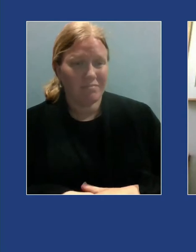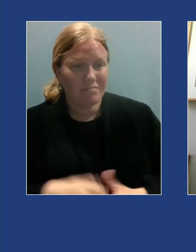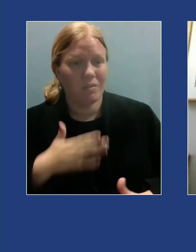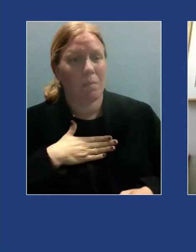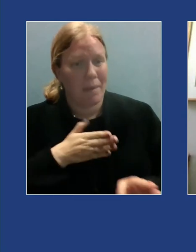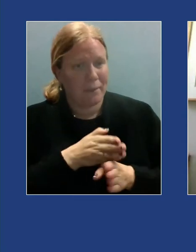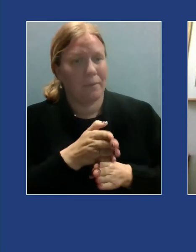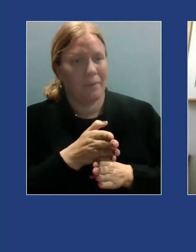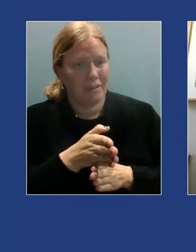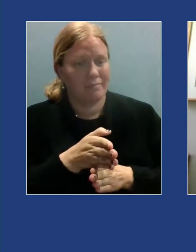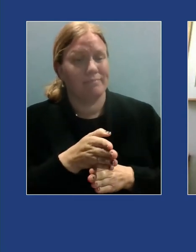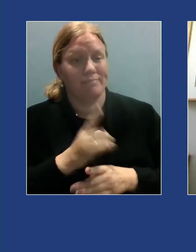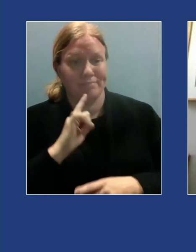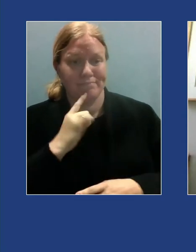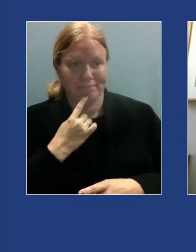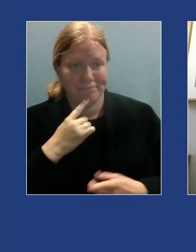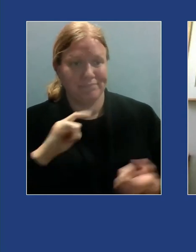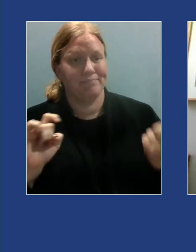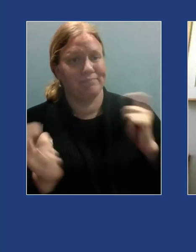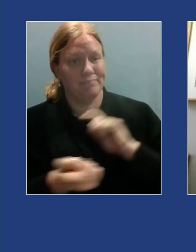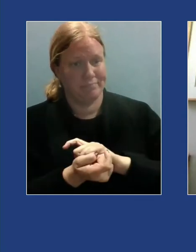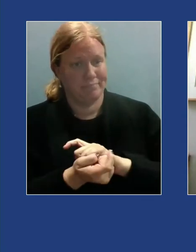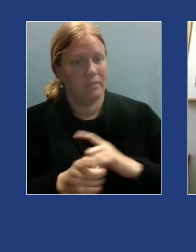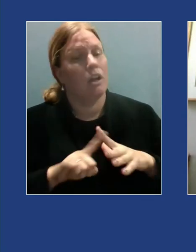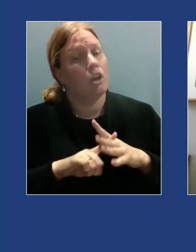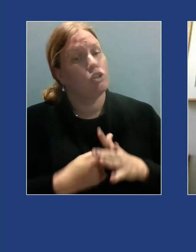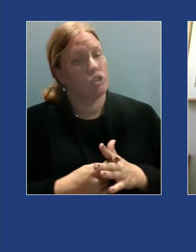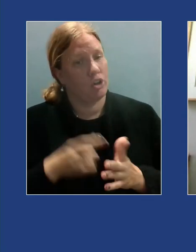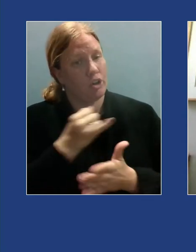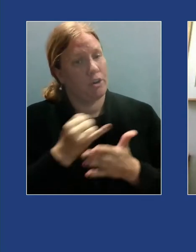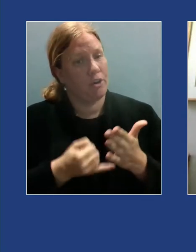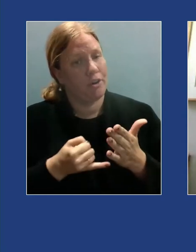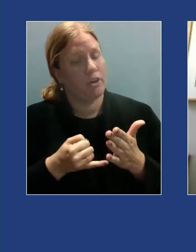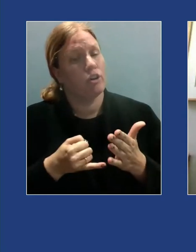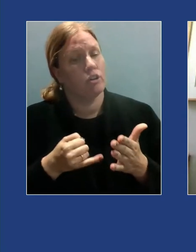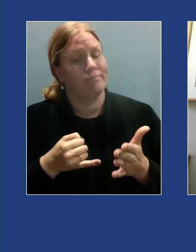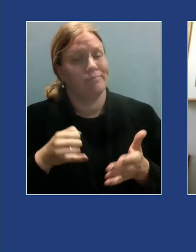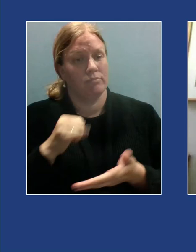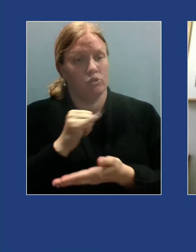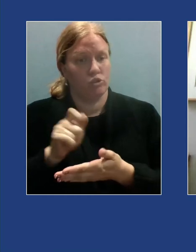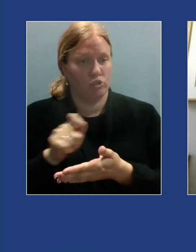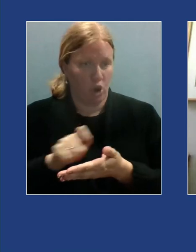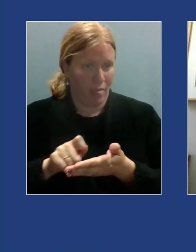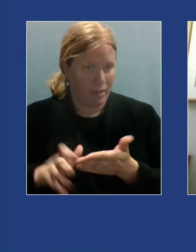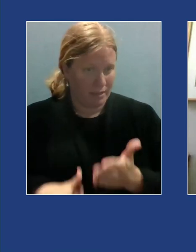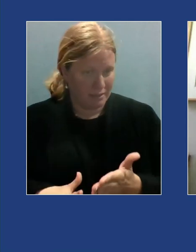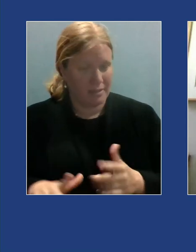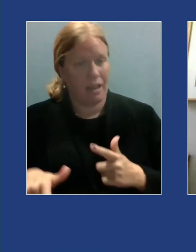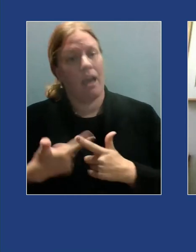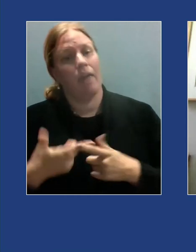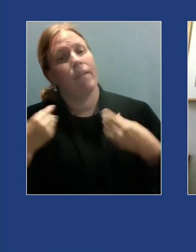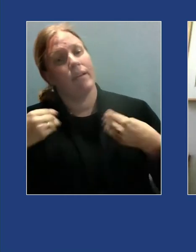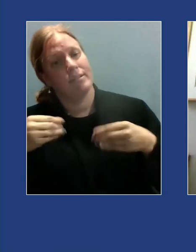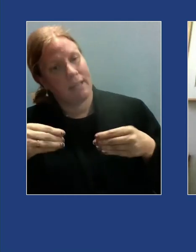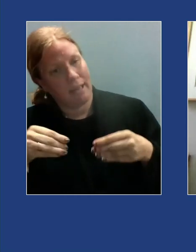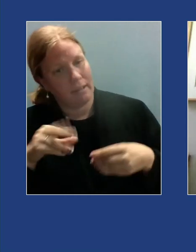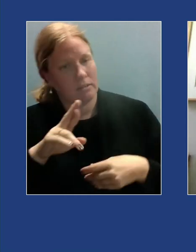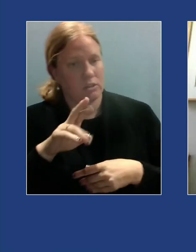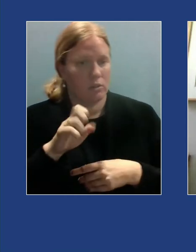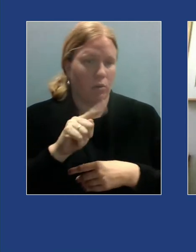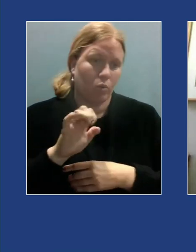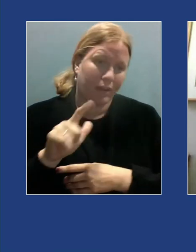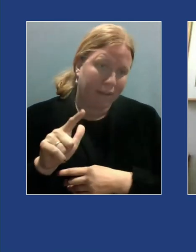taken some dramatic turns I started out as an arts journalist then got into sales retail and customer service I